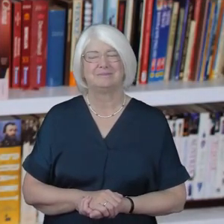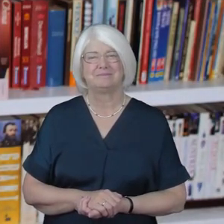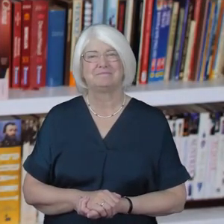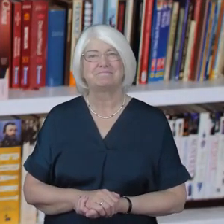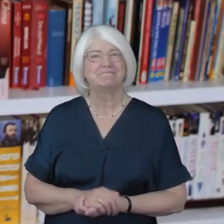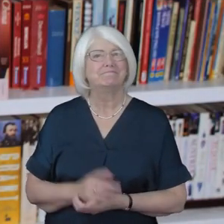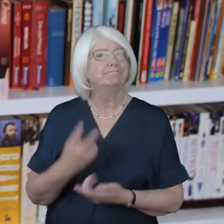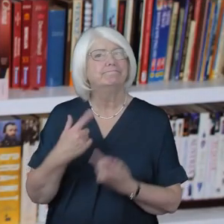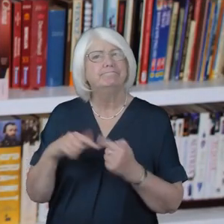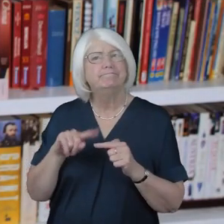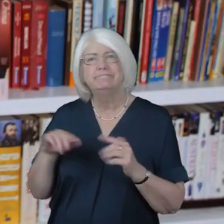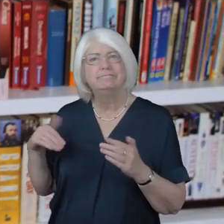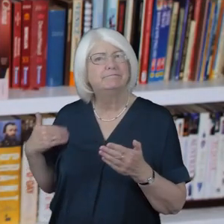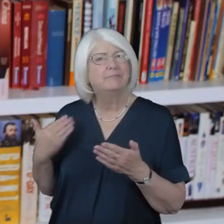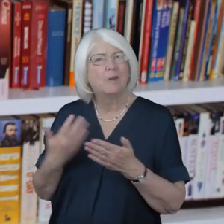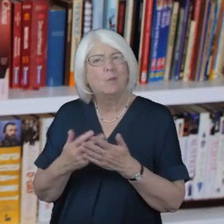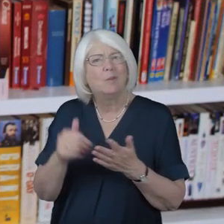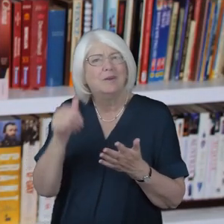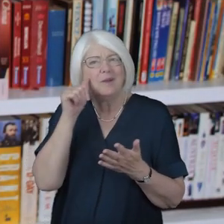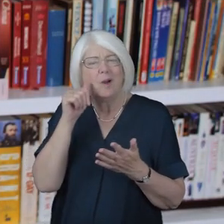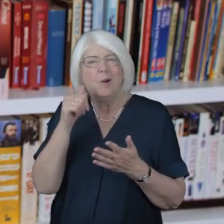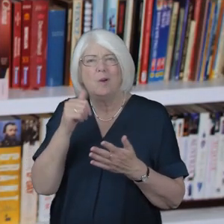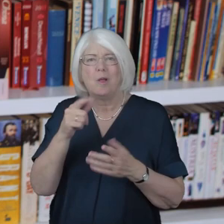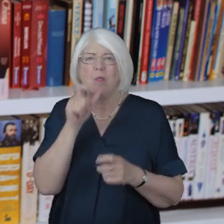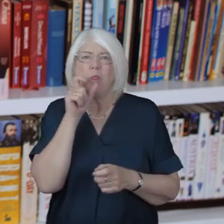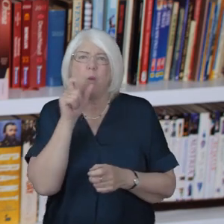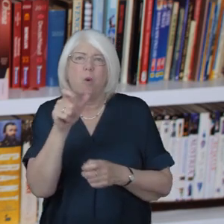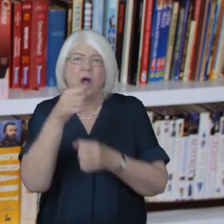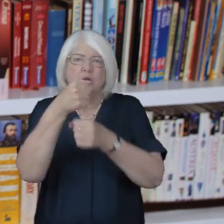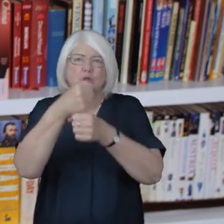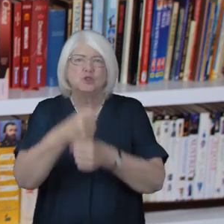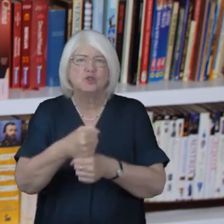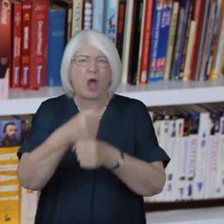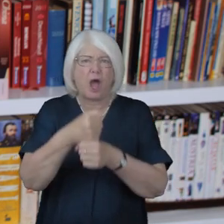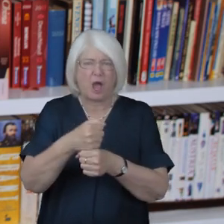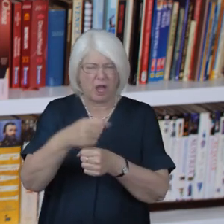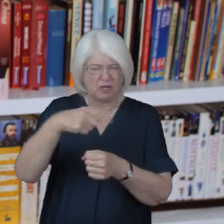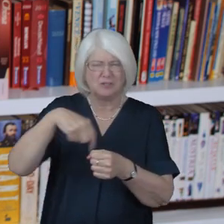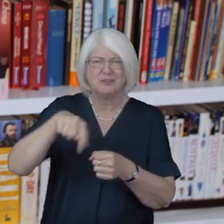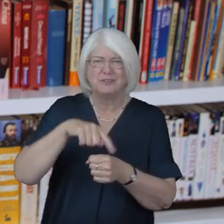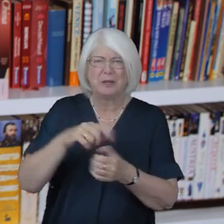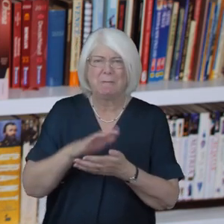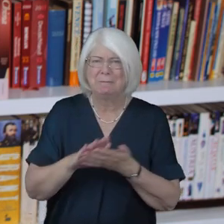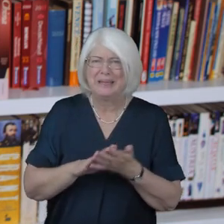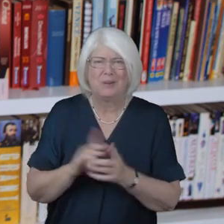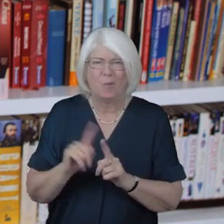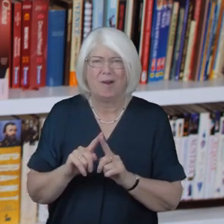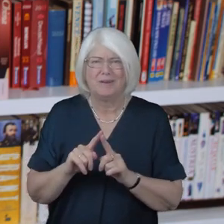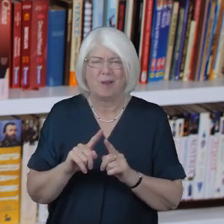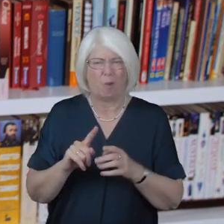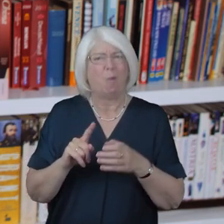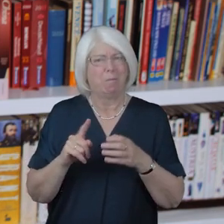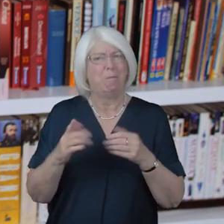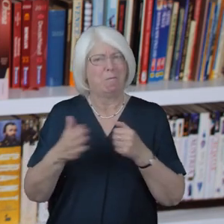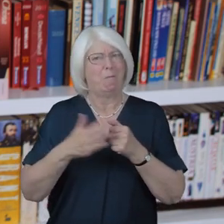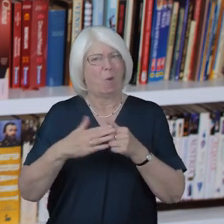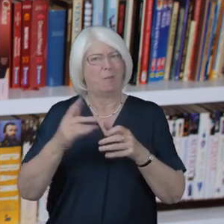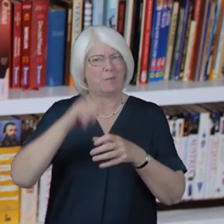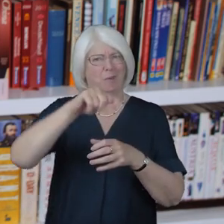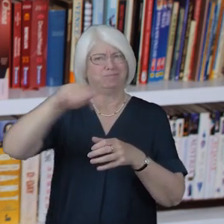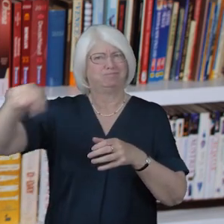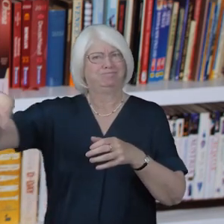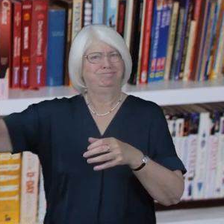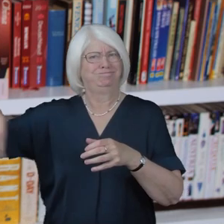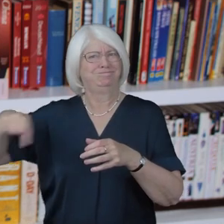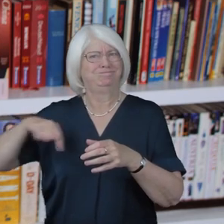we've always known the word church encompasses many more people than happen to congregate in a church building the fact that